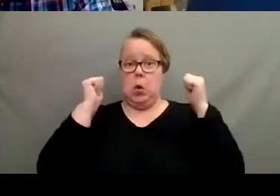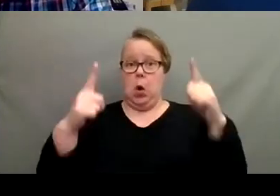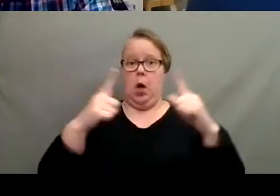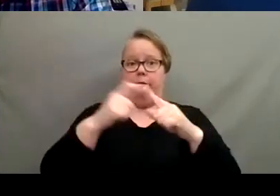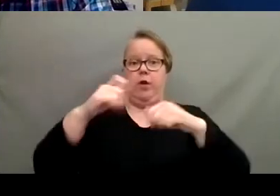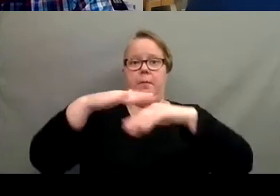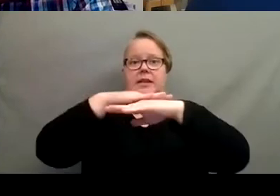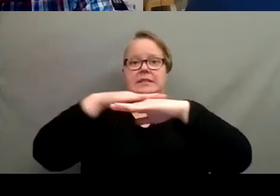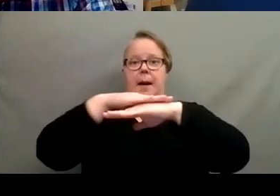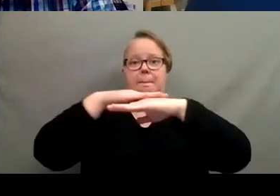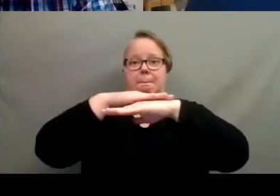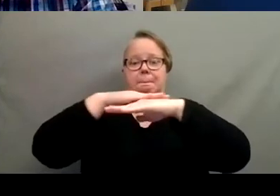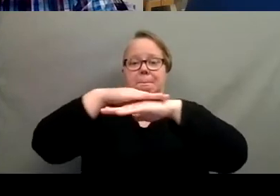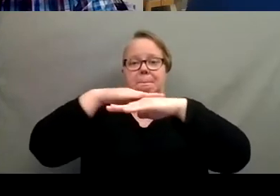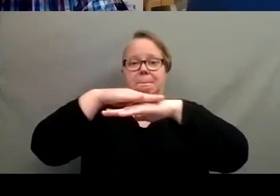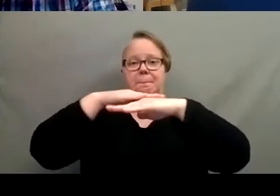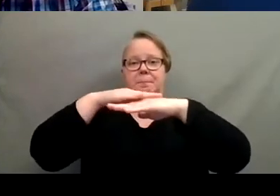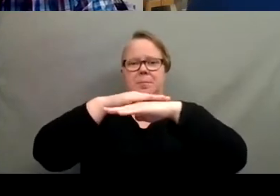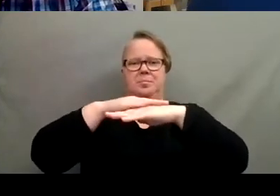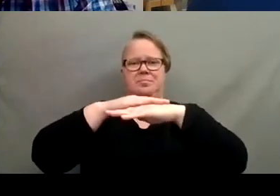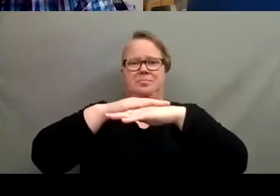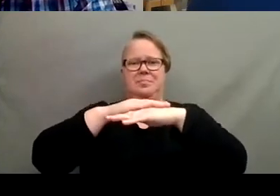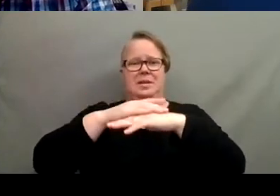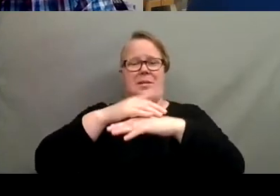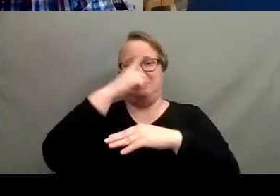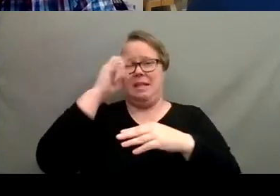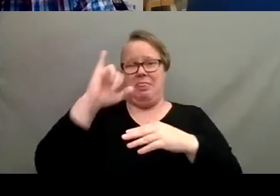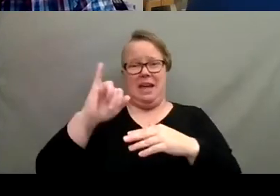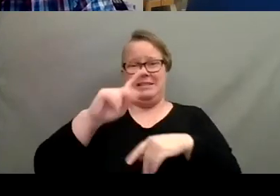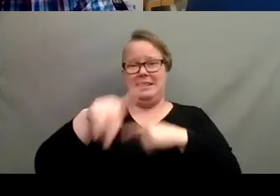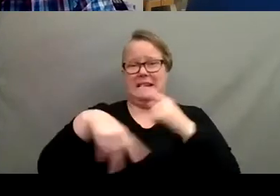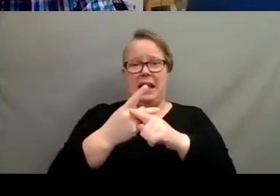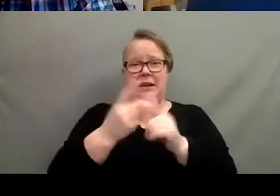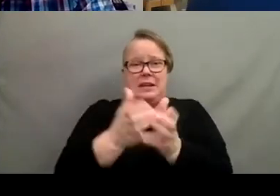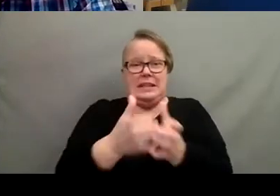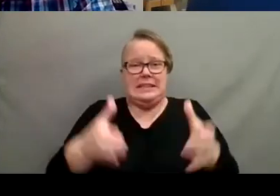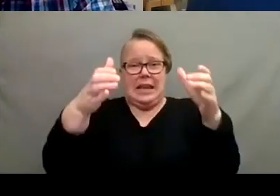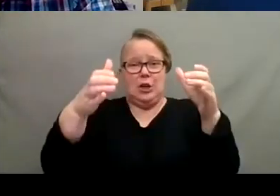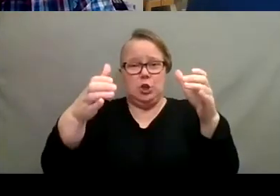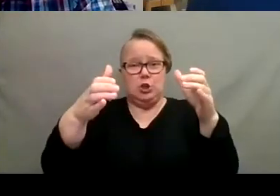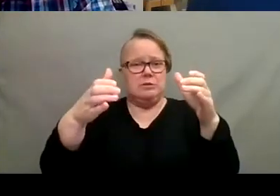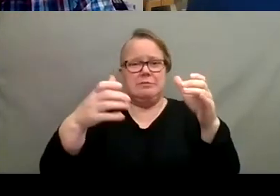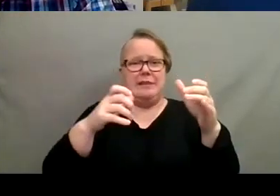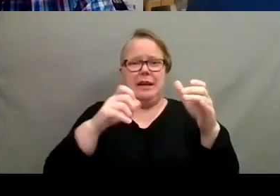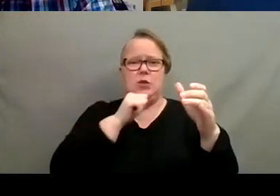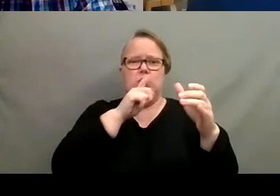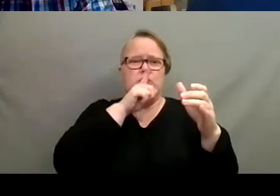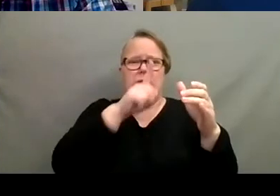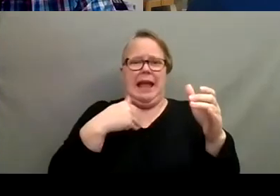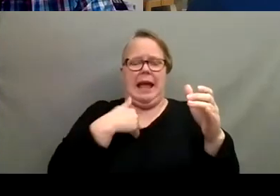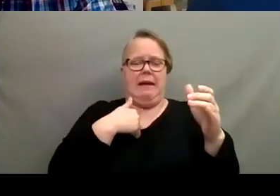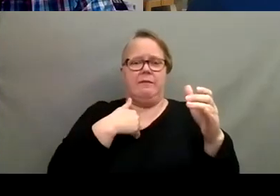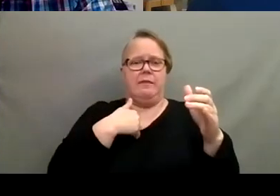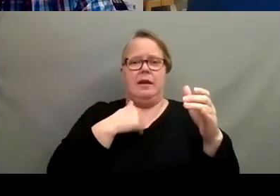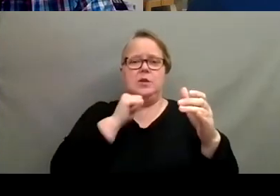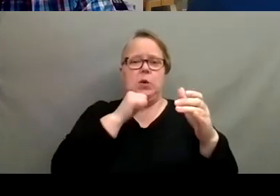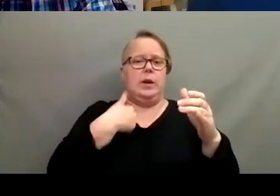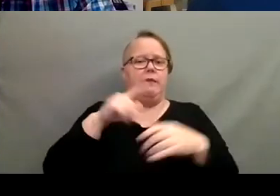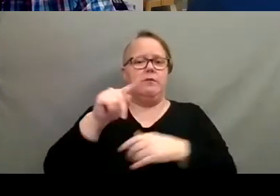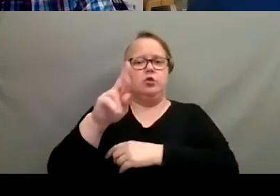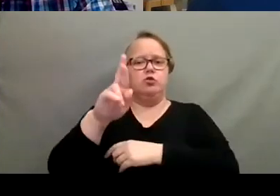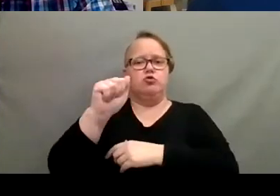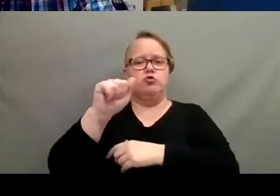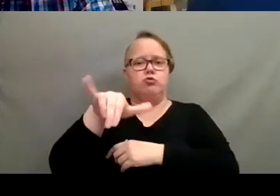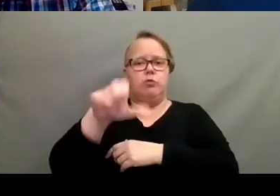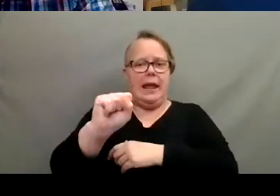top. Um, partly just because that's the type of containers a lot of mine are in. They're not really, uh, I don't have trays under a lot of them,